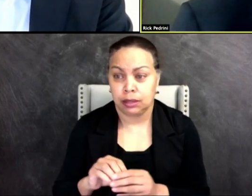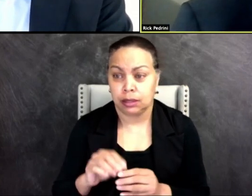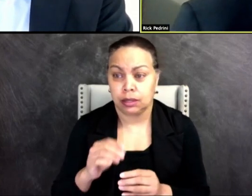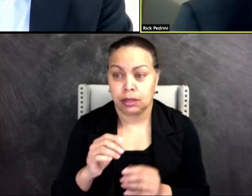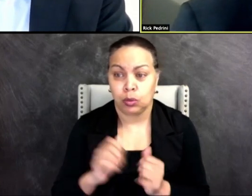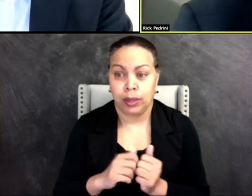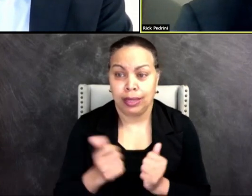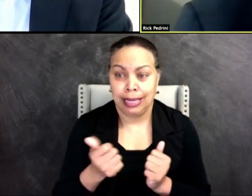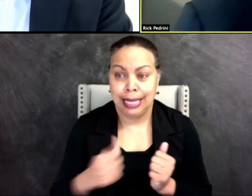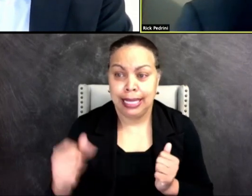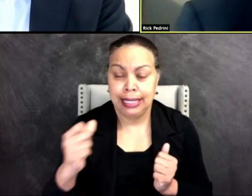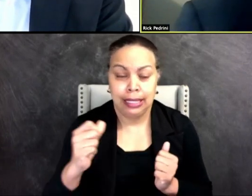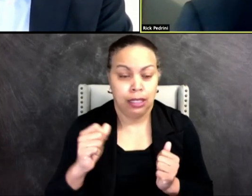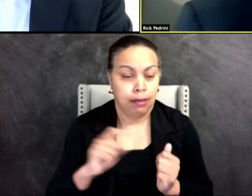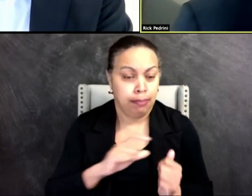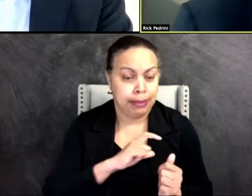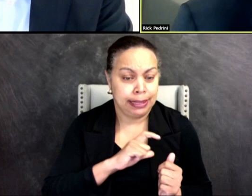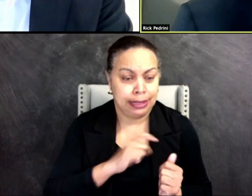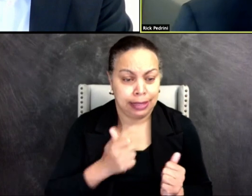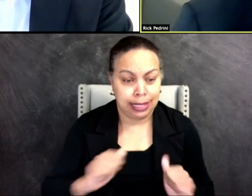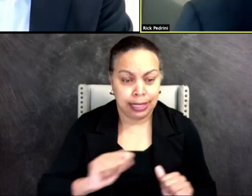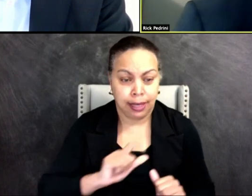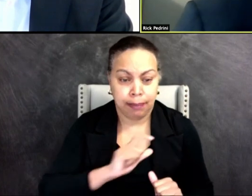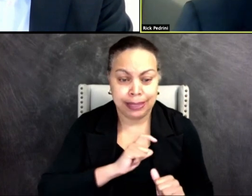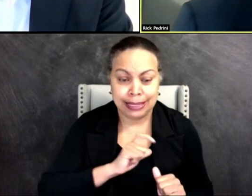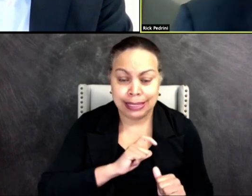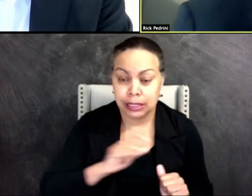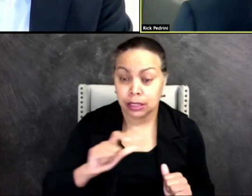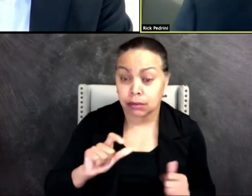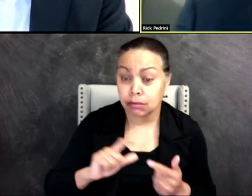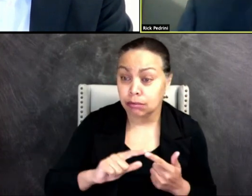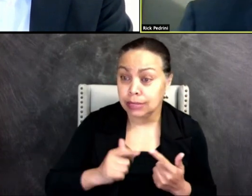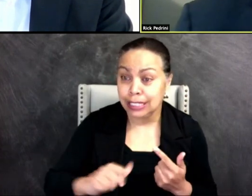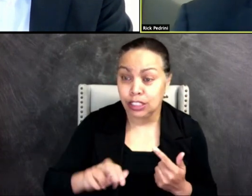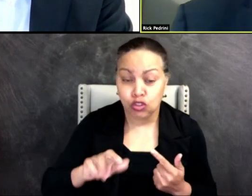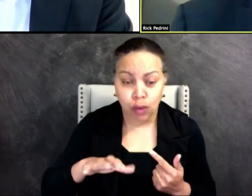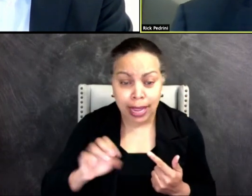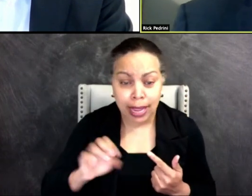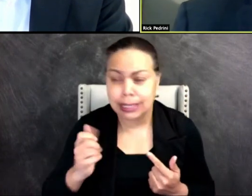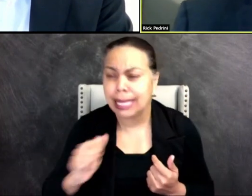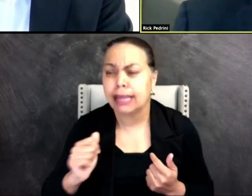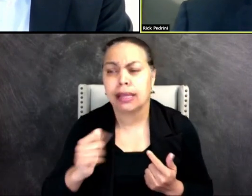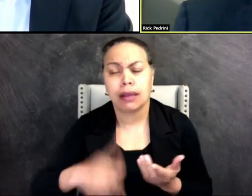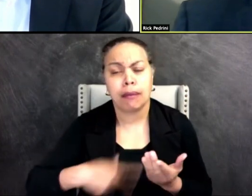police race, anything to do with policing